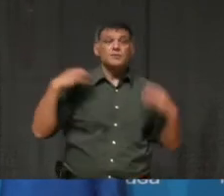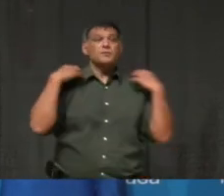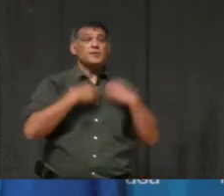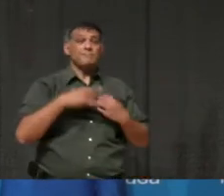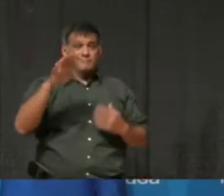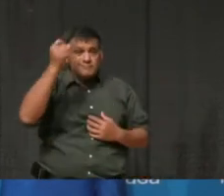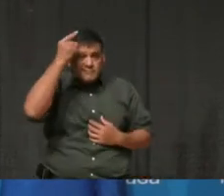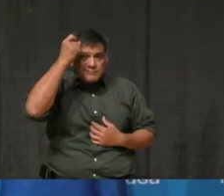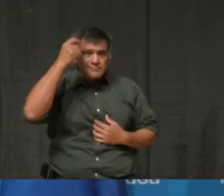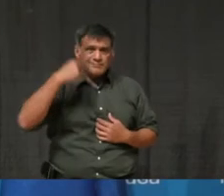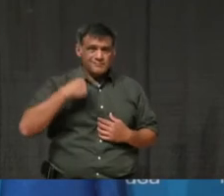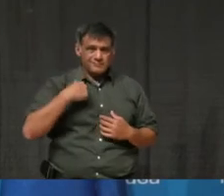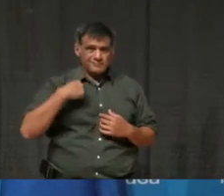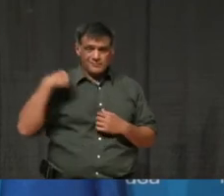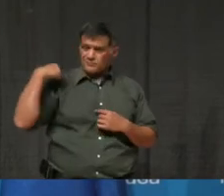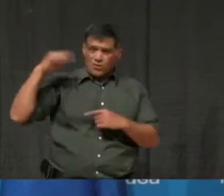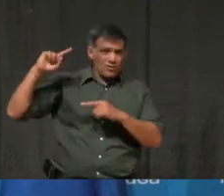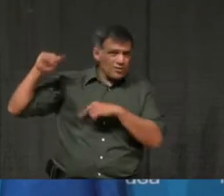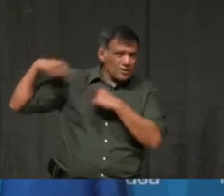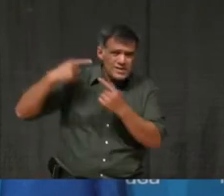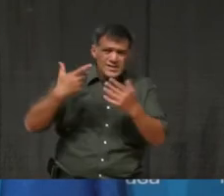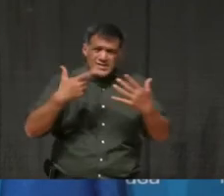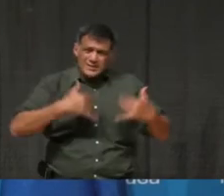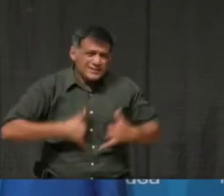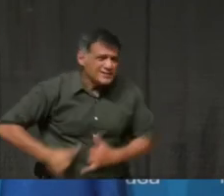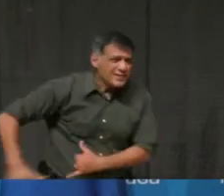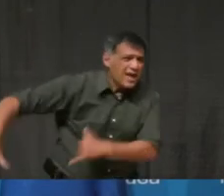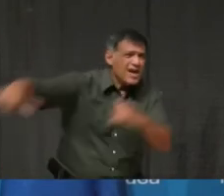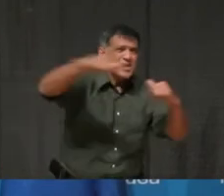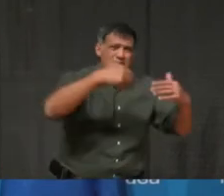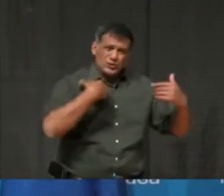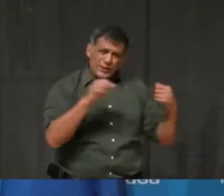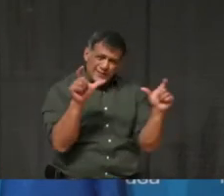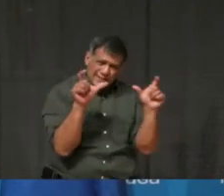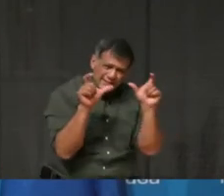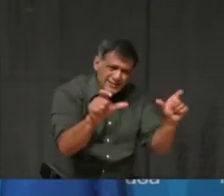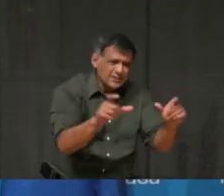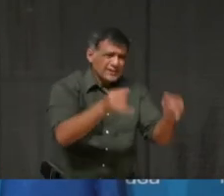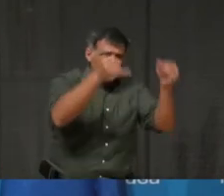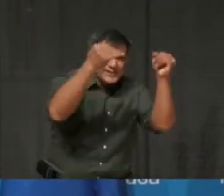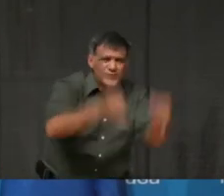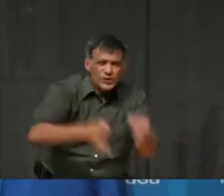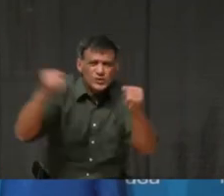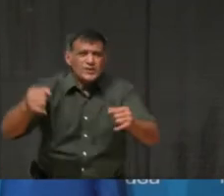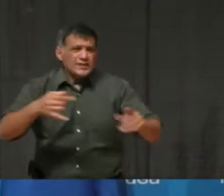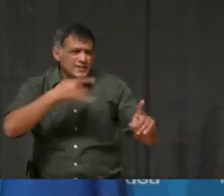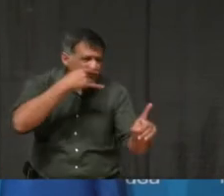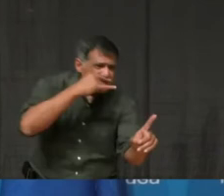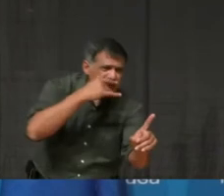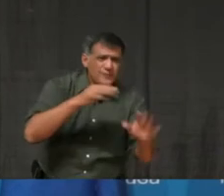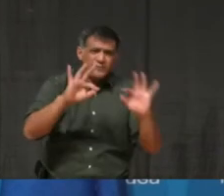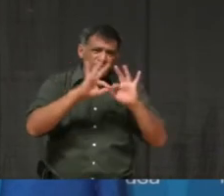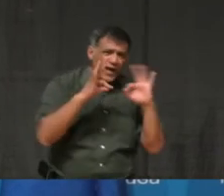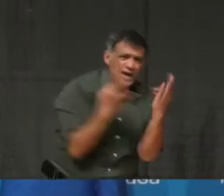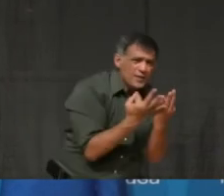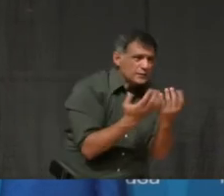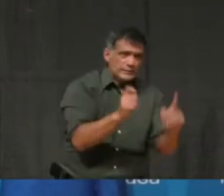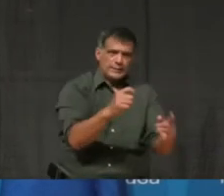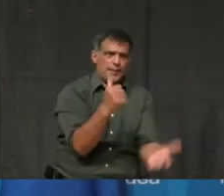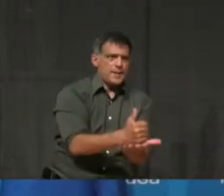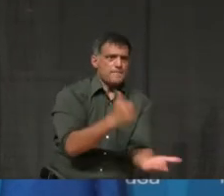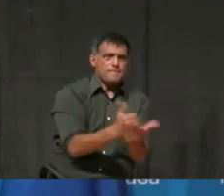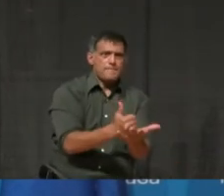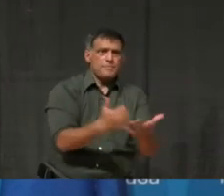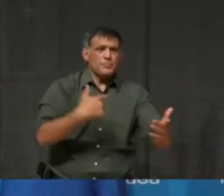It's all the community. Every and each person. The kids. The families. And the needy. And I'm sorry, it'll get